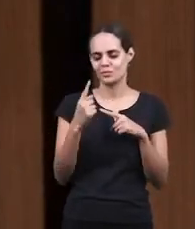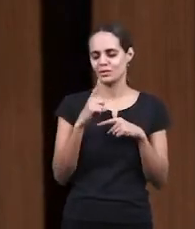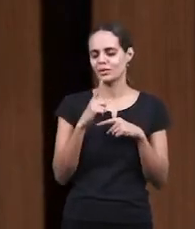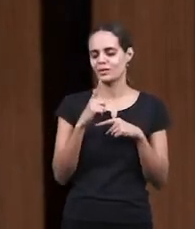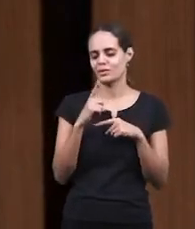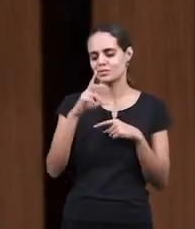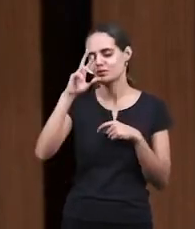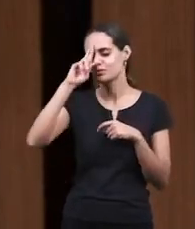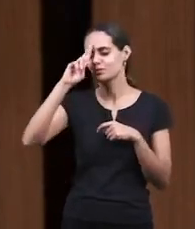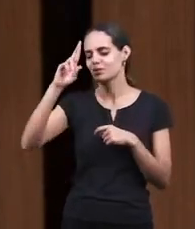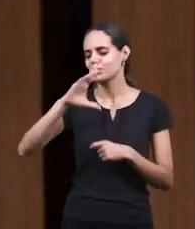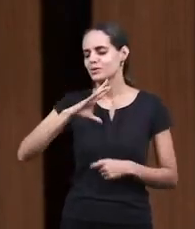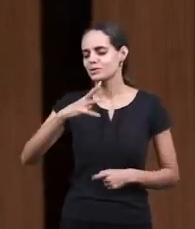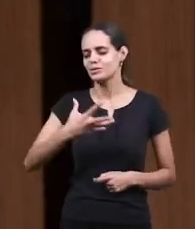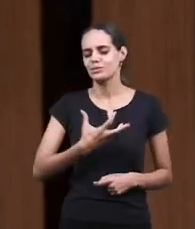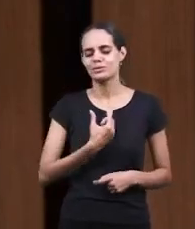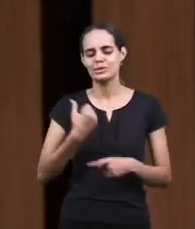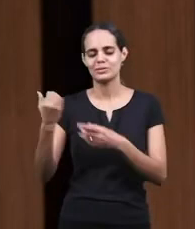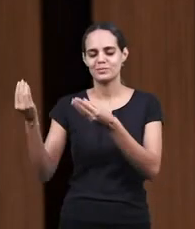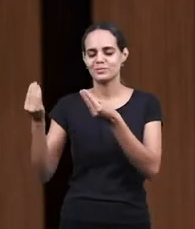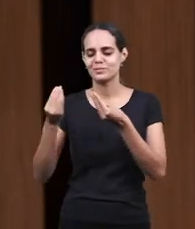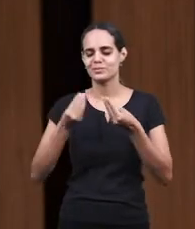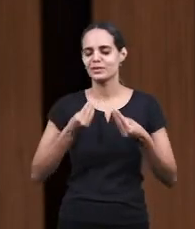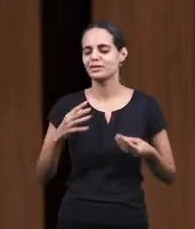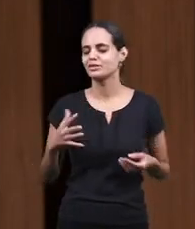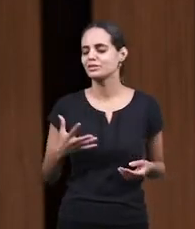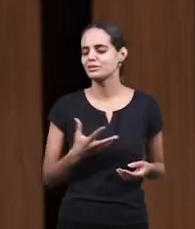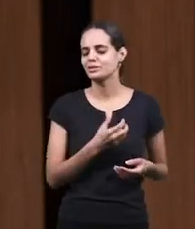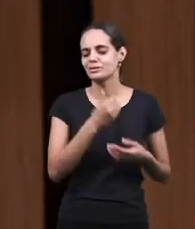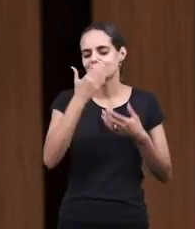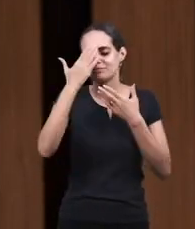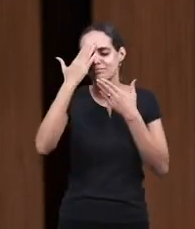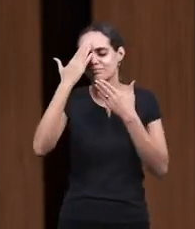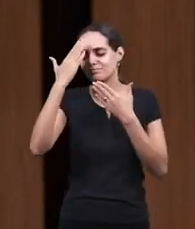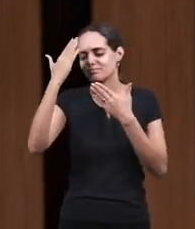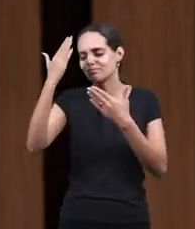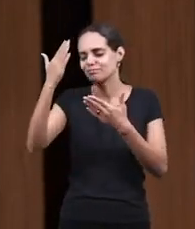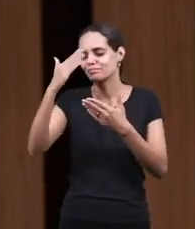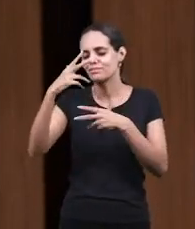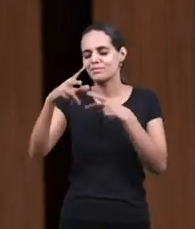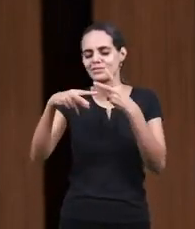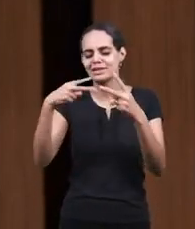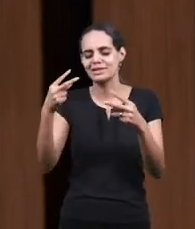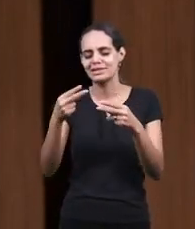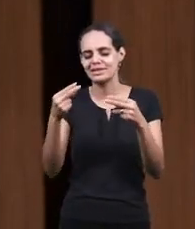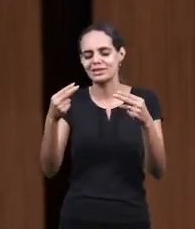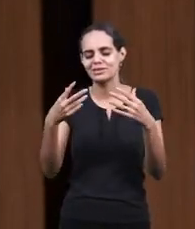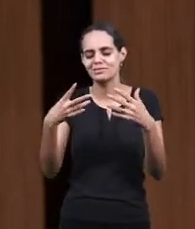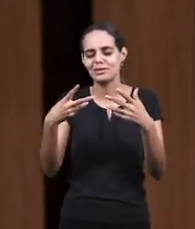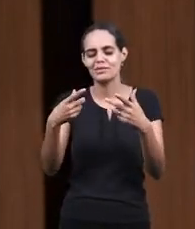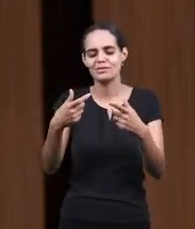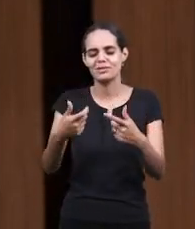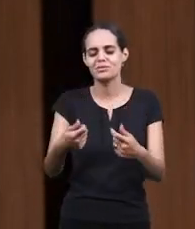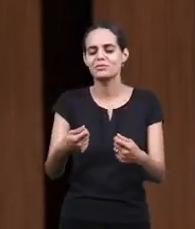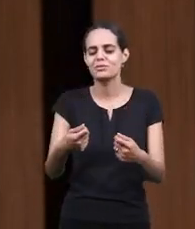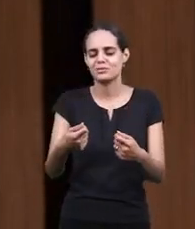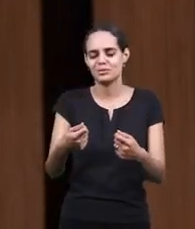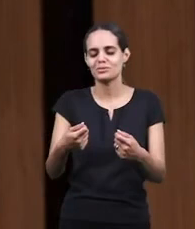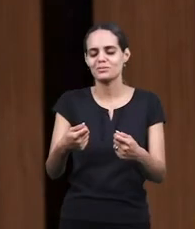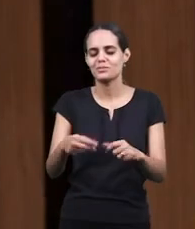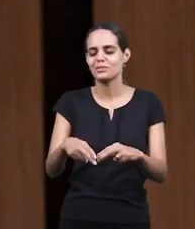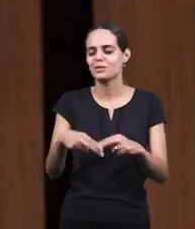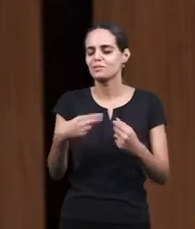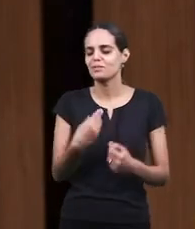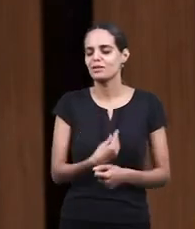you this great salvation. We praise you. We thank you for this amazing gift for